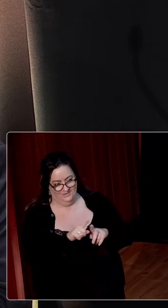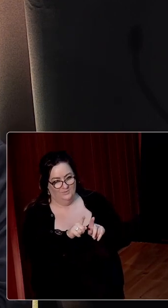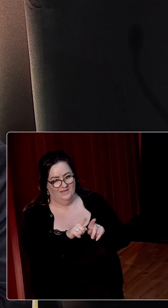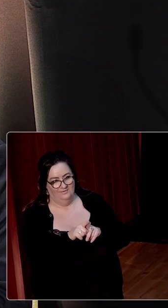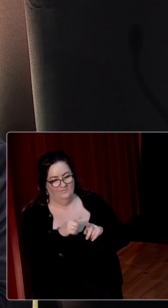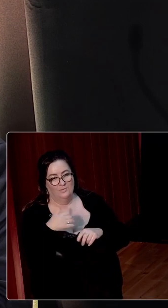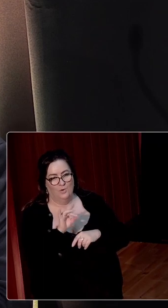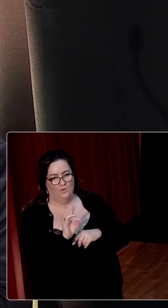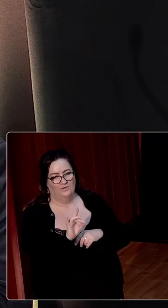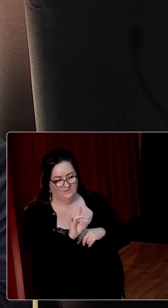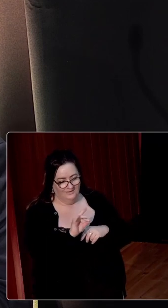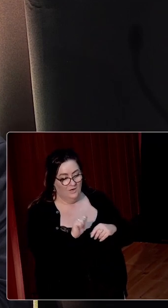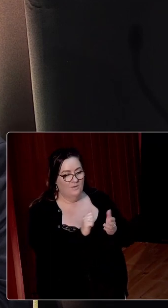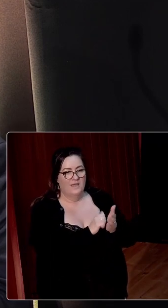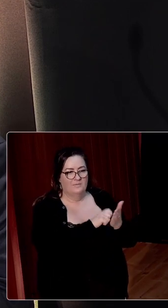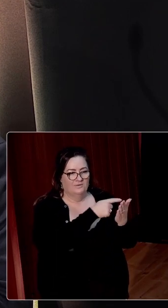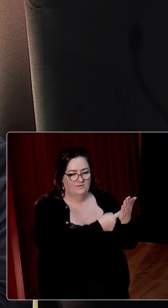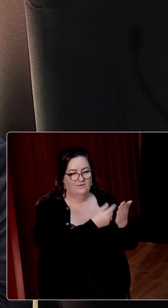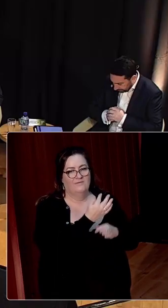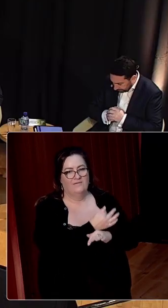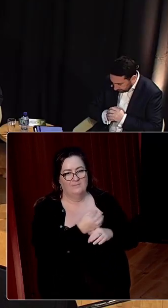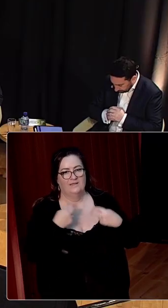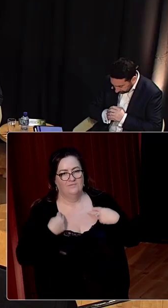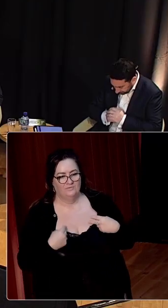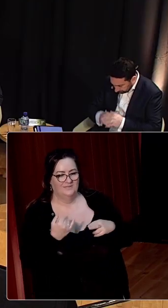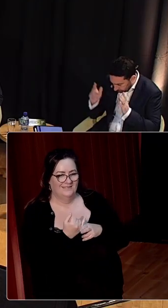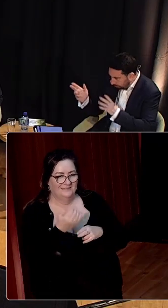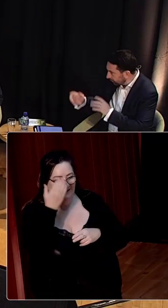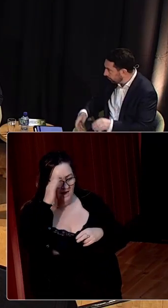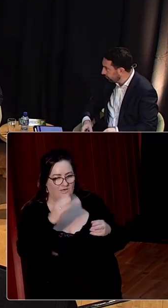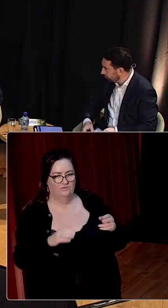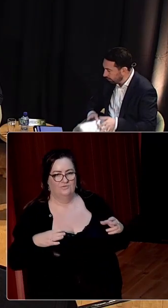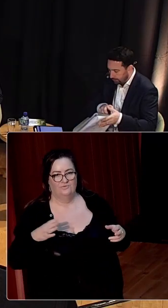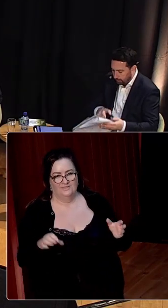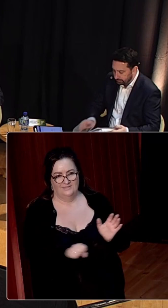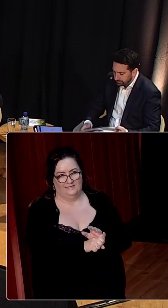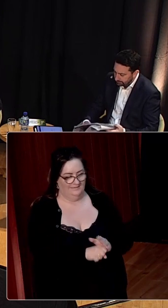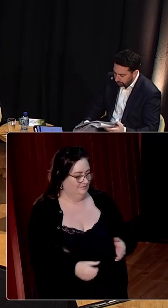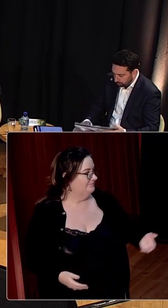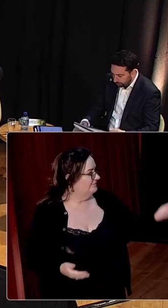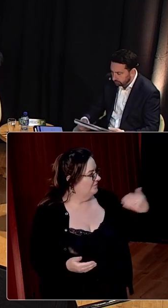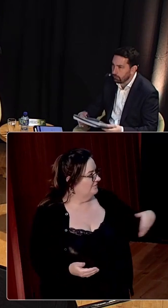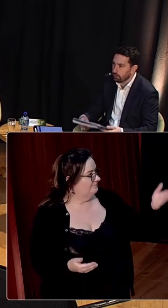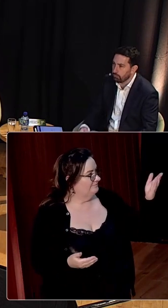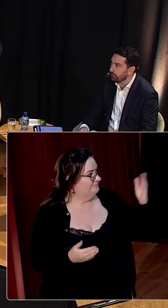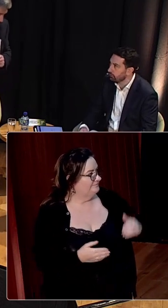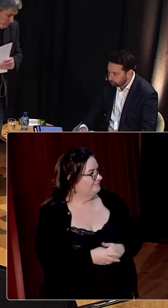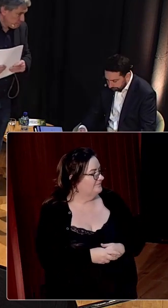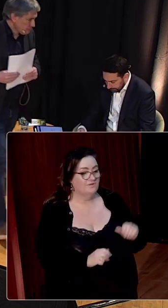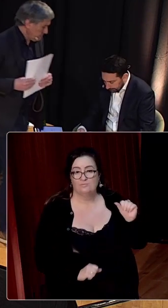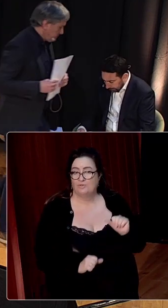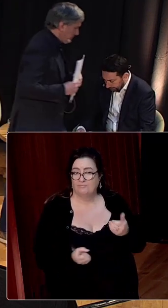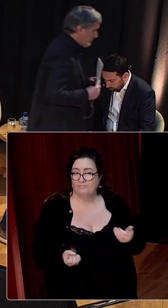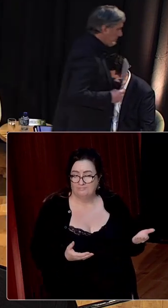University College Cork and her paper will be Family and Vulnerability in the Irish Free State. So, we'll start with Dr Cron. As he's taking the podium, I'll just give you a